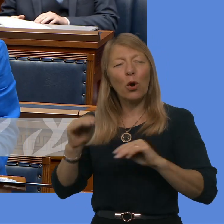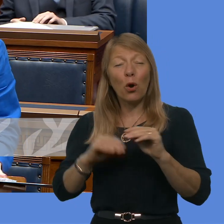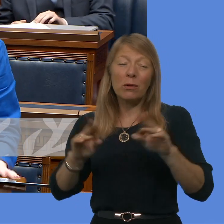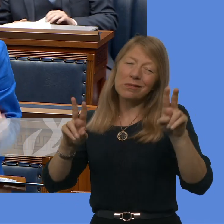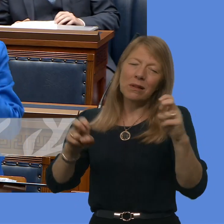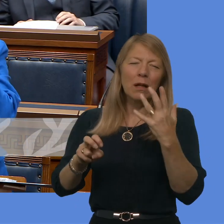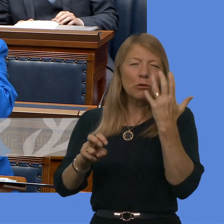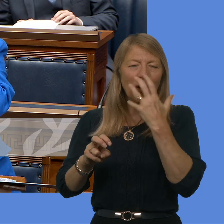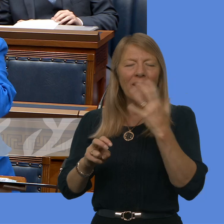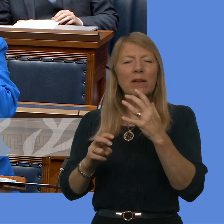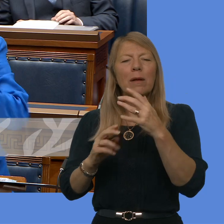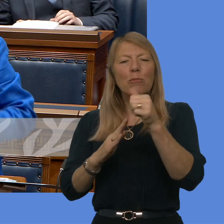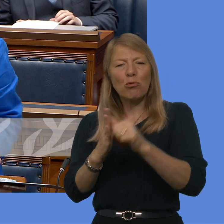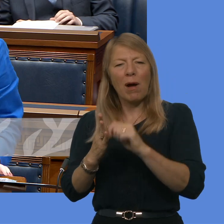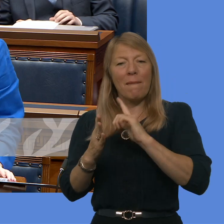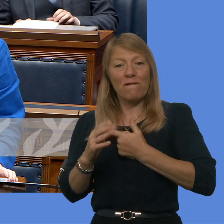begin consultation soon.